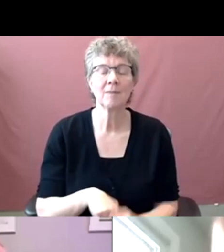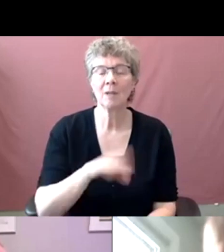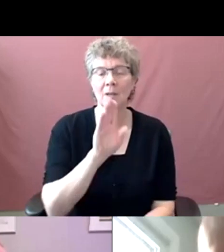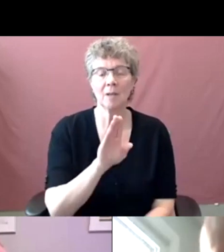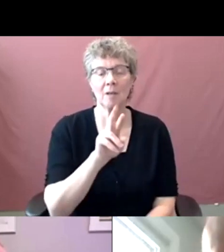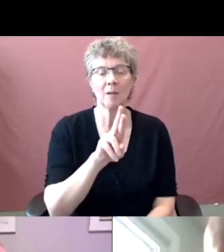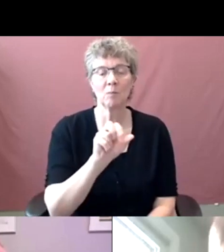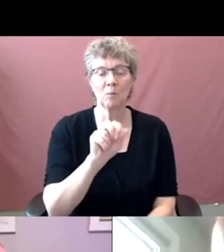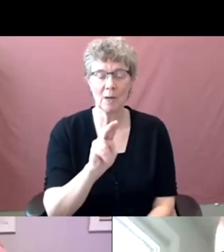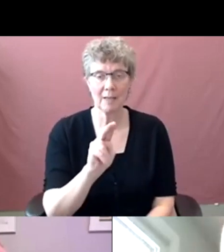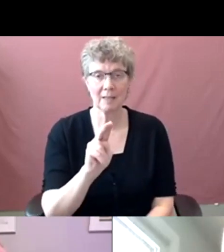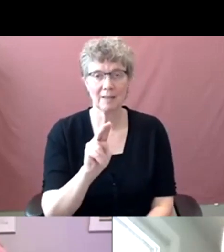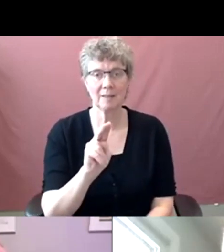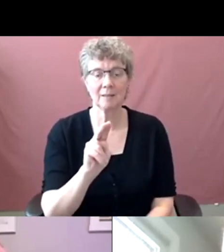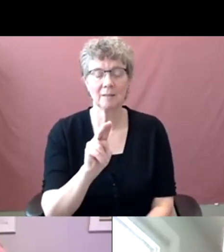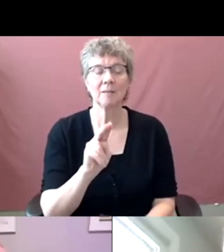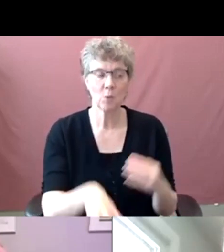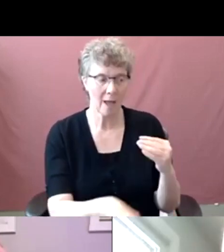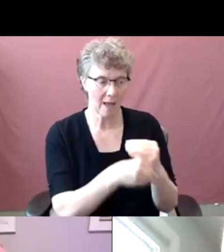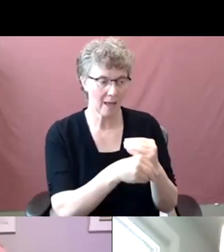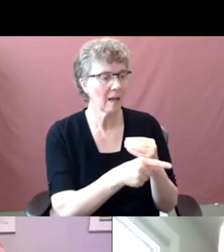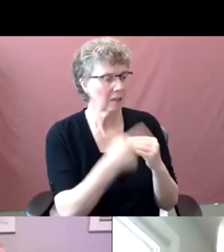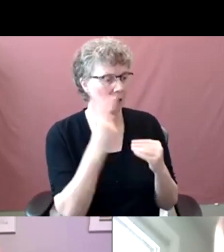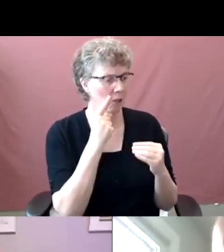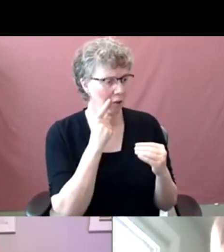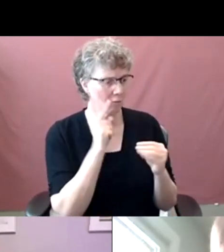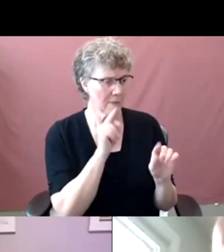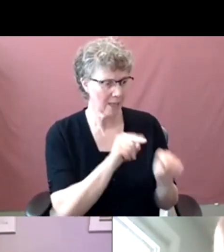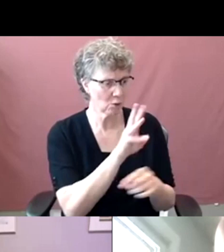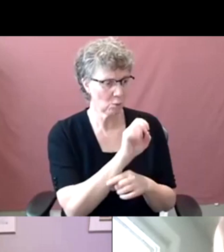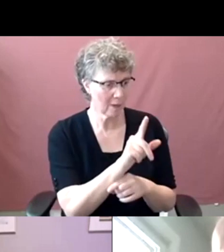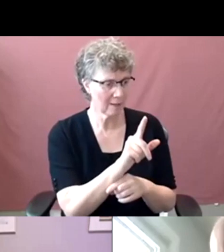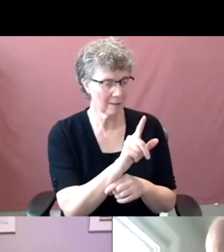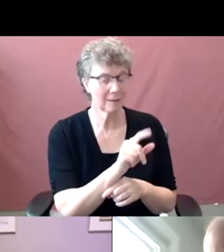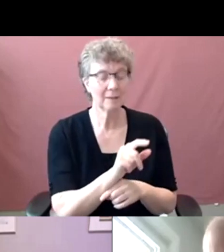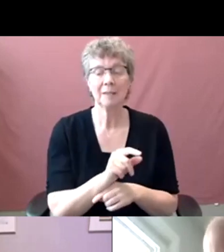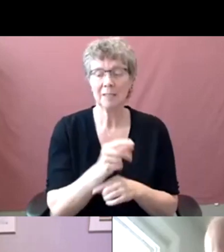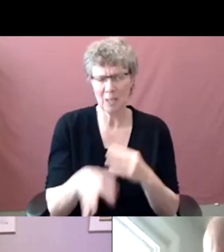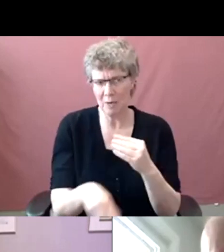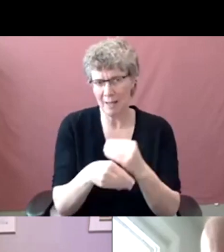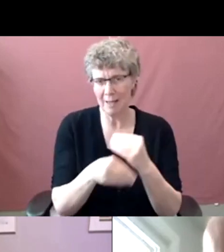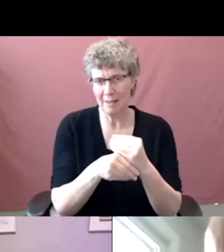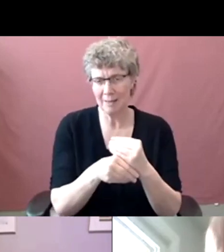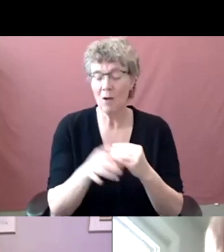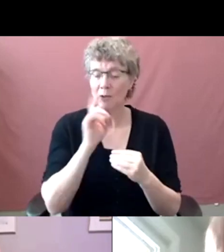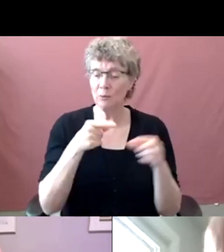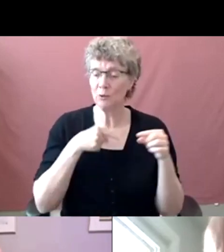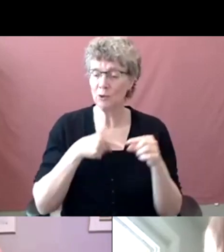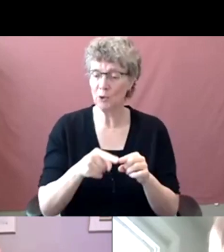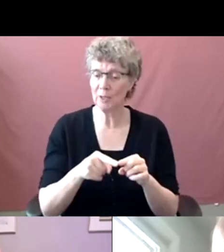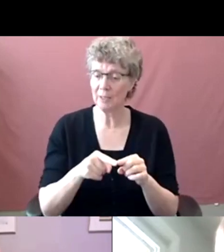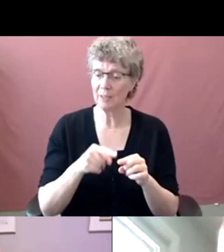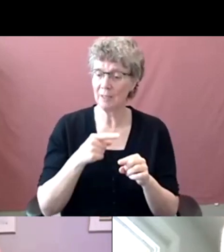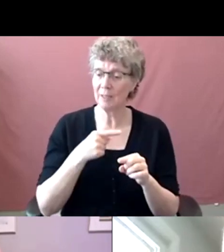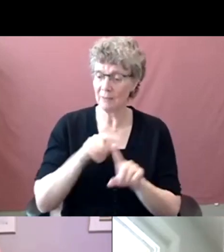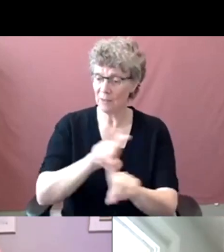the question very well. Um, one of the things that we also did in the discovery was the, the nature of, of research support and